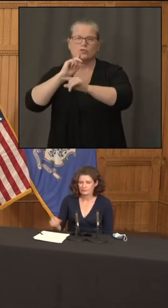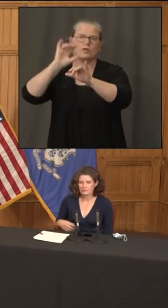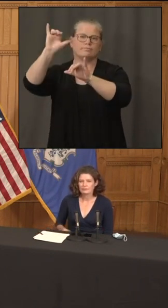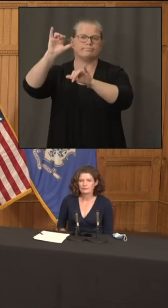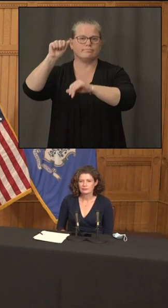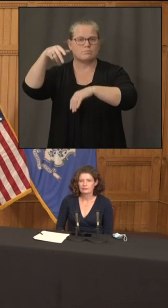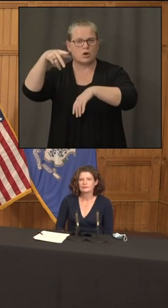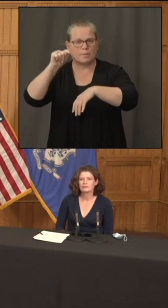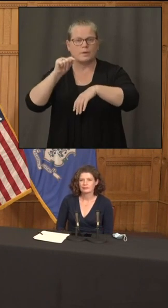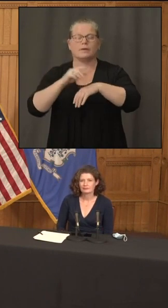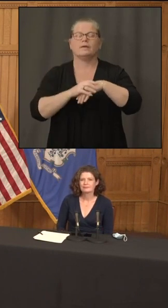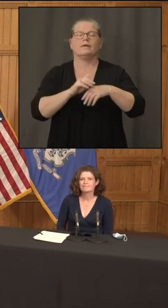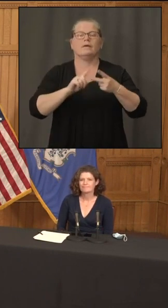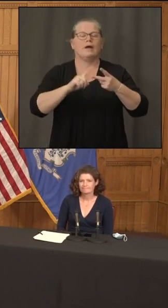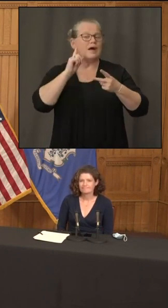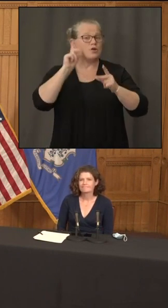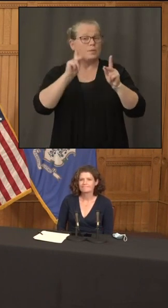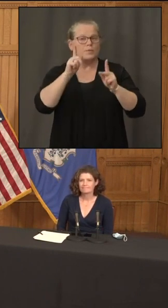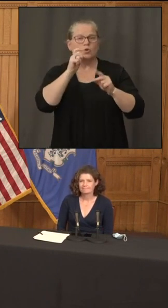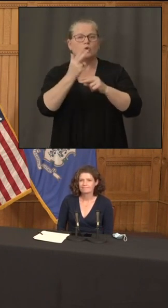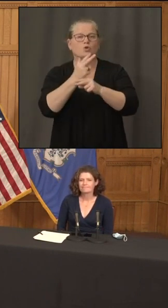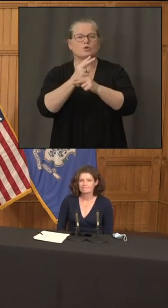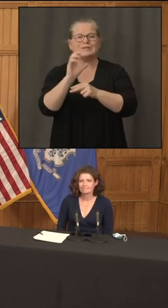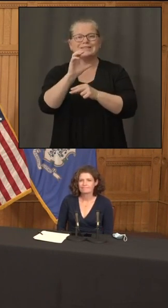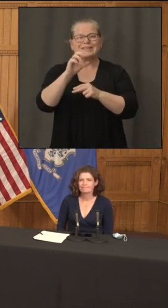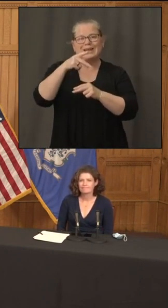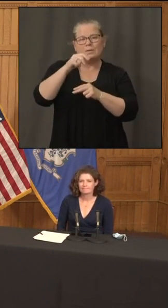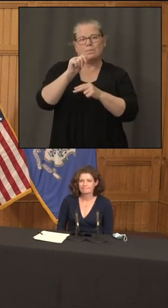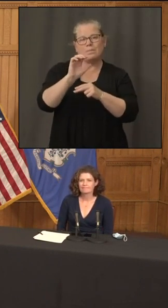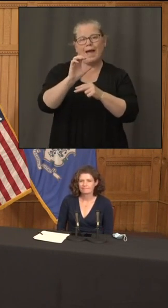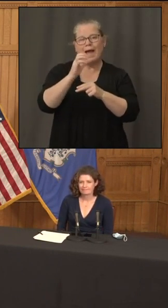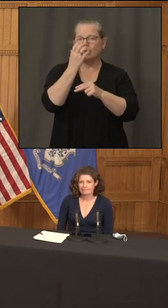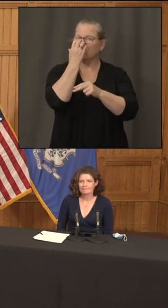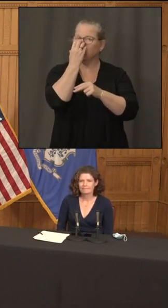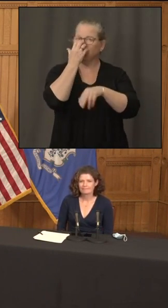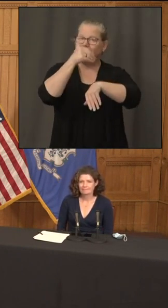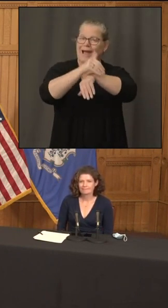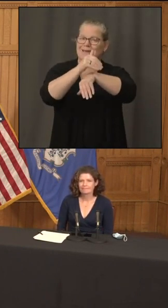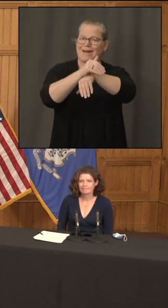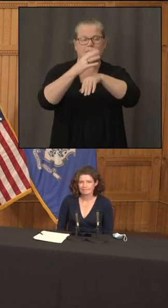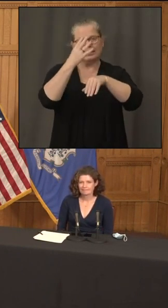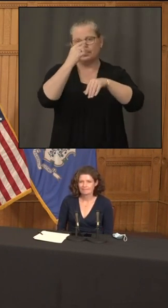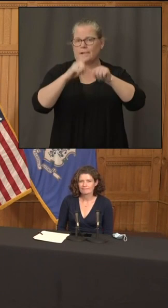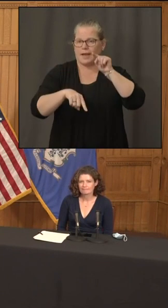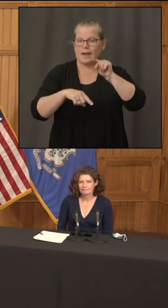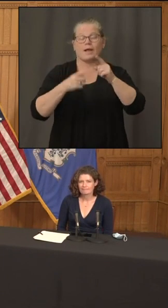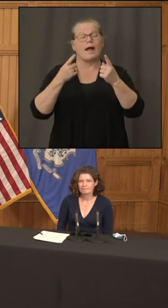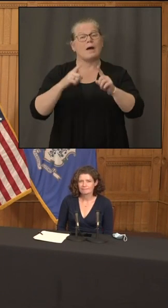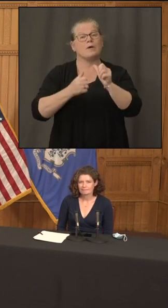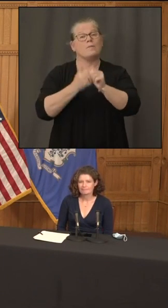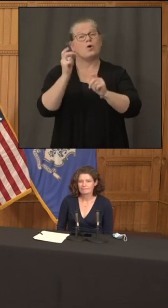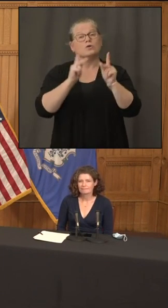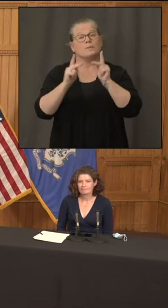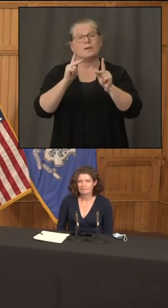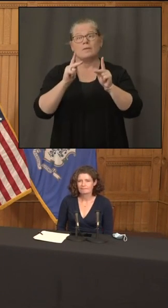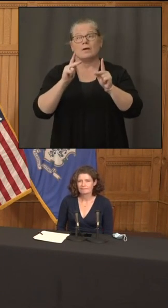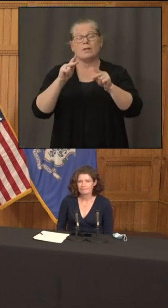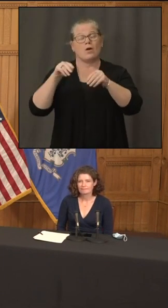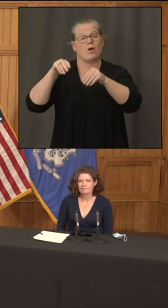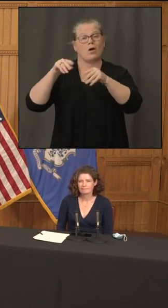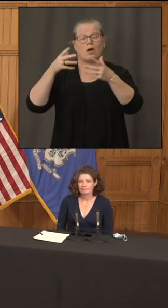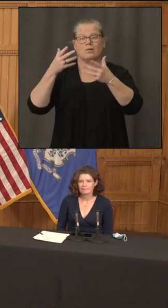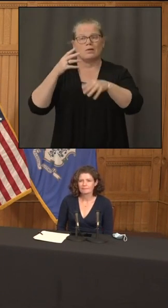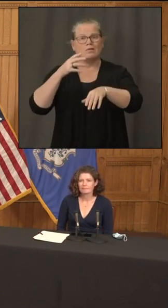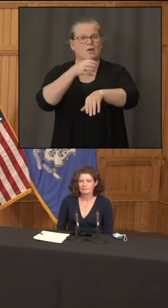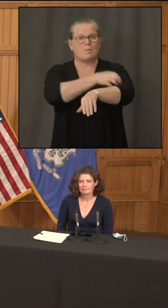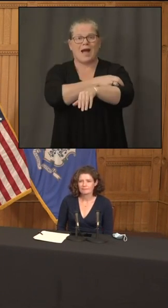ever since ec has i've spoken to a hotel which says most of their guests are coming from people who are lacking power at their home what would you say to those